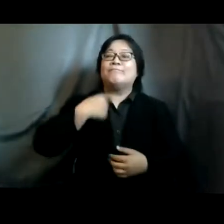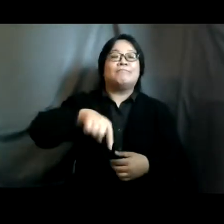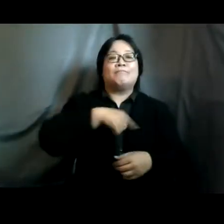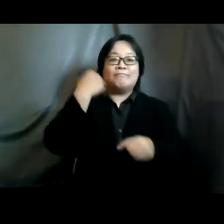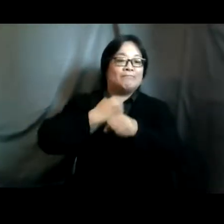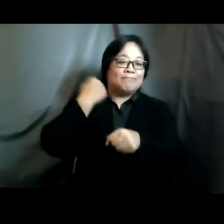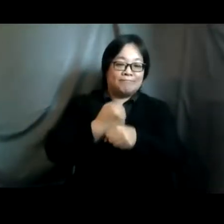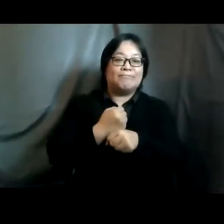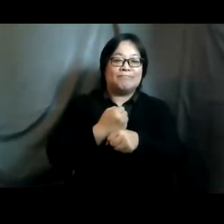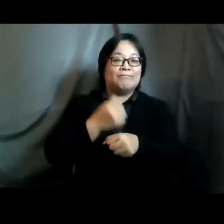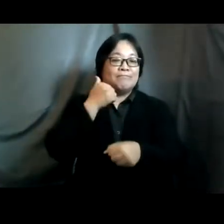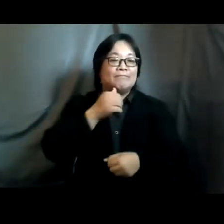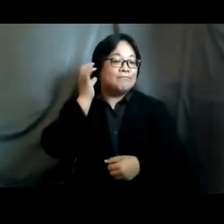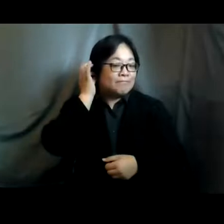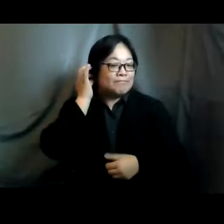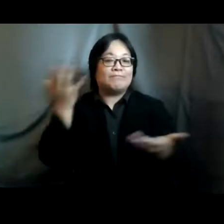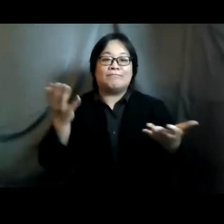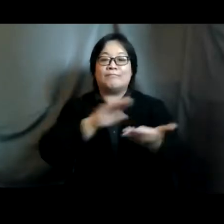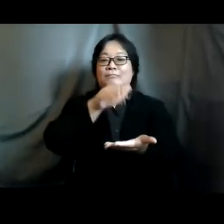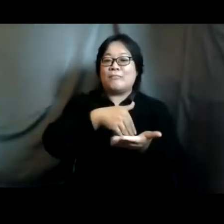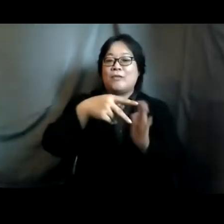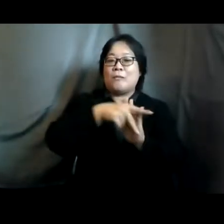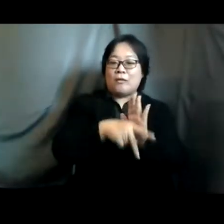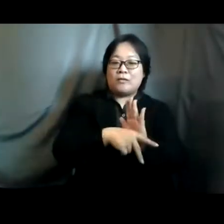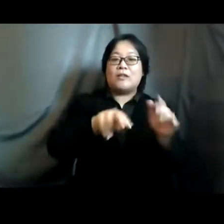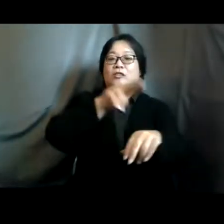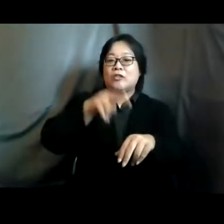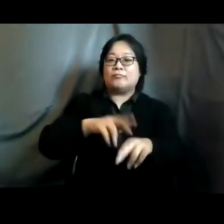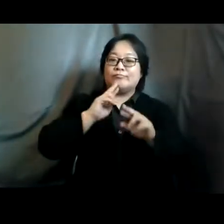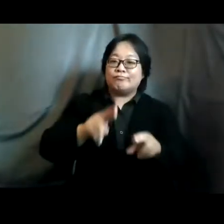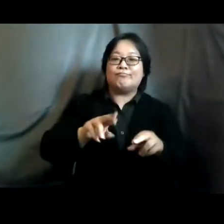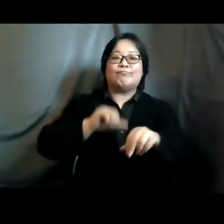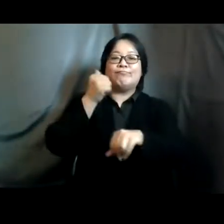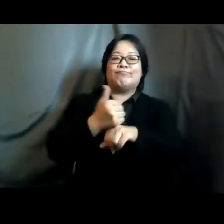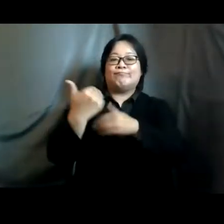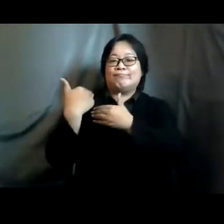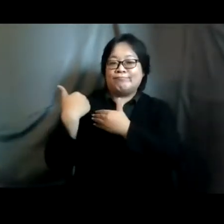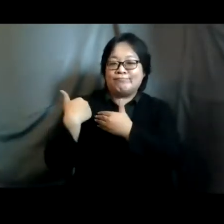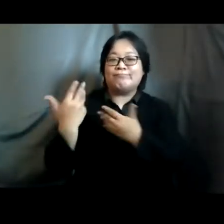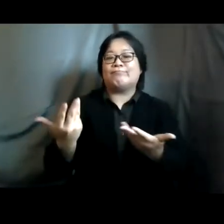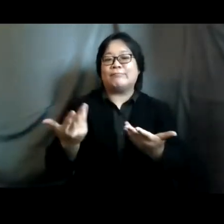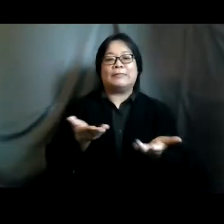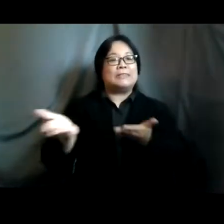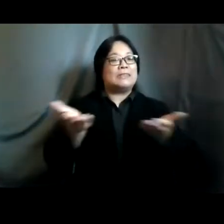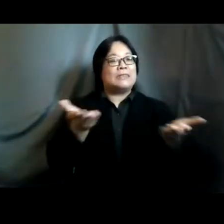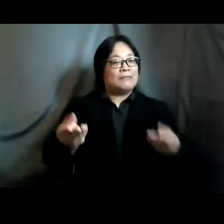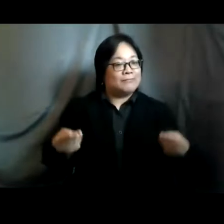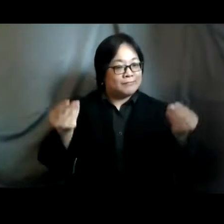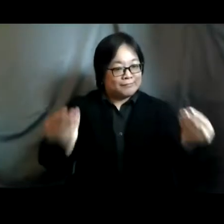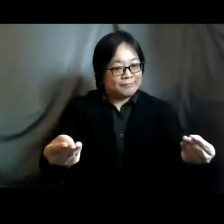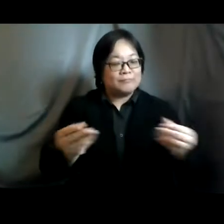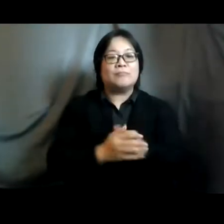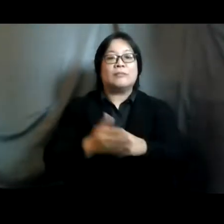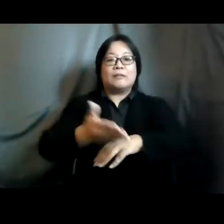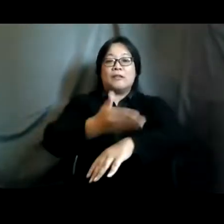girls at the center of policy and national response to be able to build capacity of key service providers to improve the